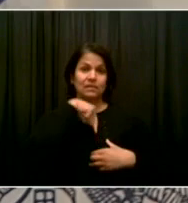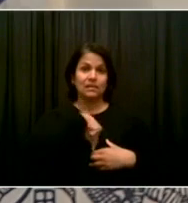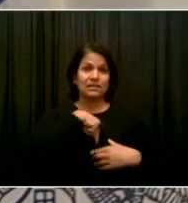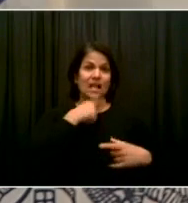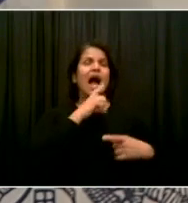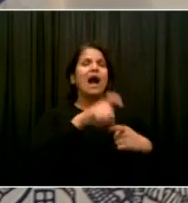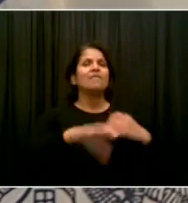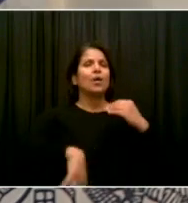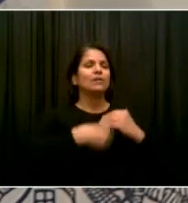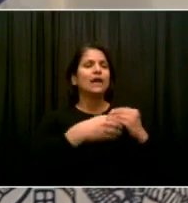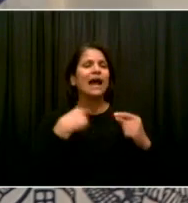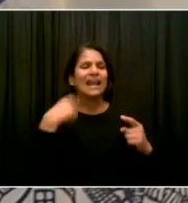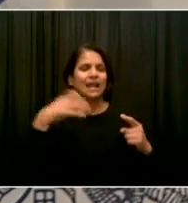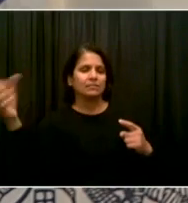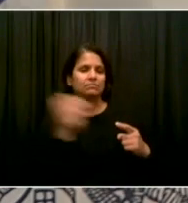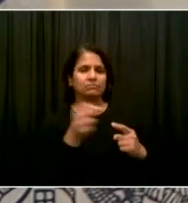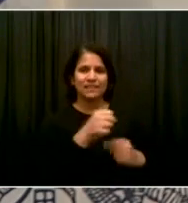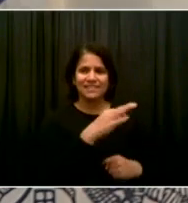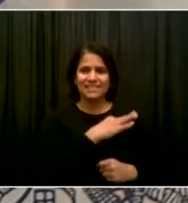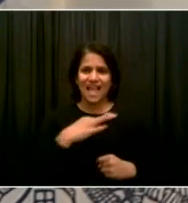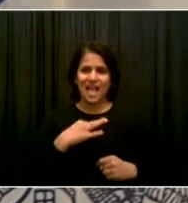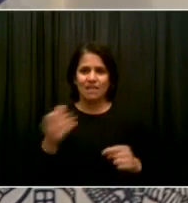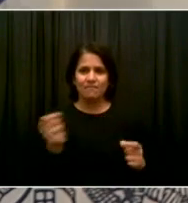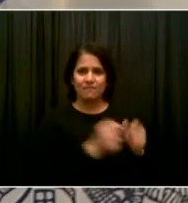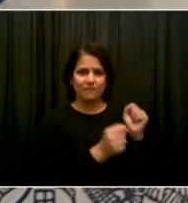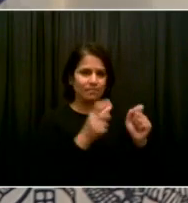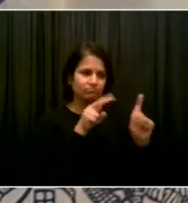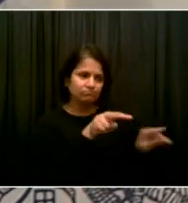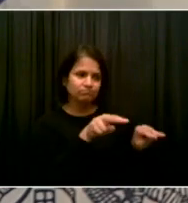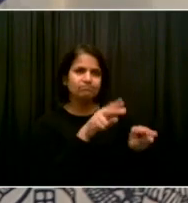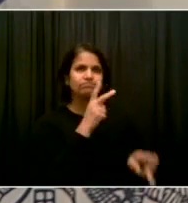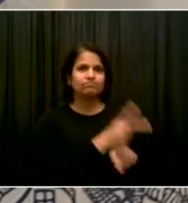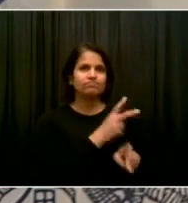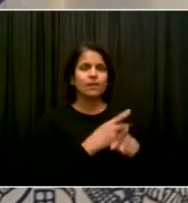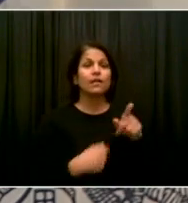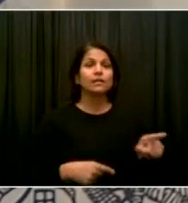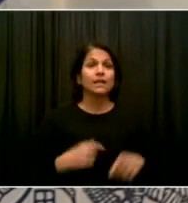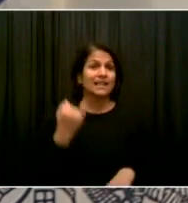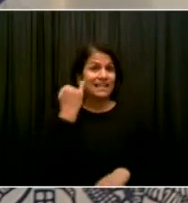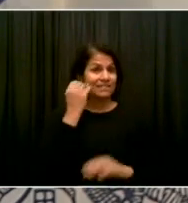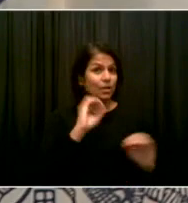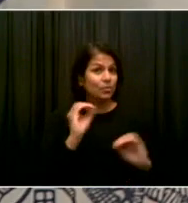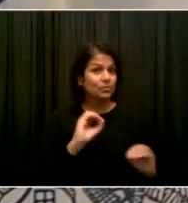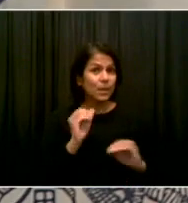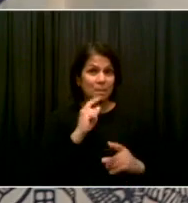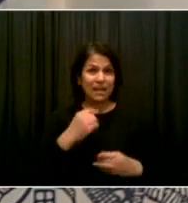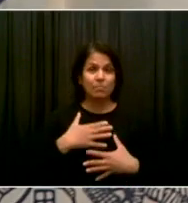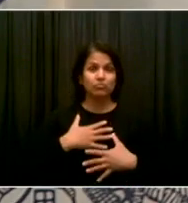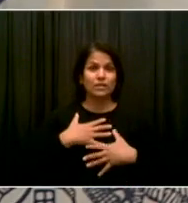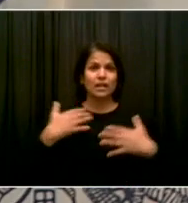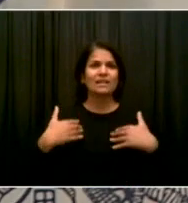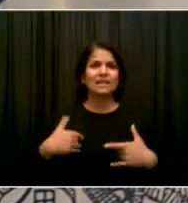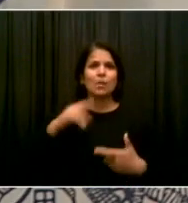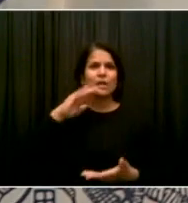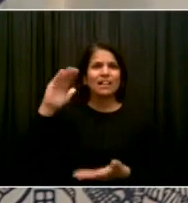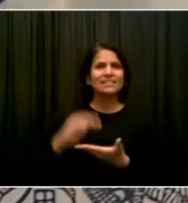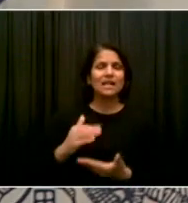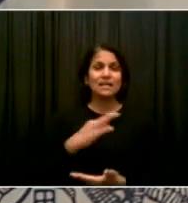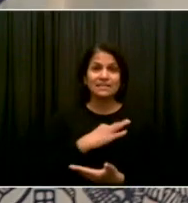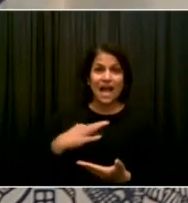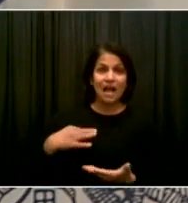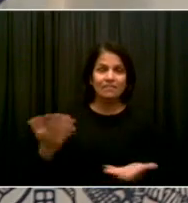frees up staffing. So we do feel confident that we can sustain this hit for what we believe is only a period of weeks